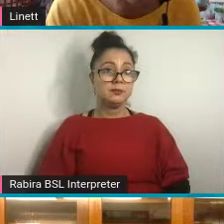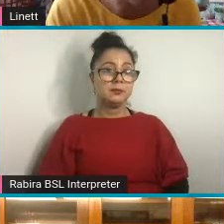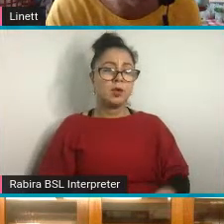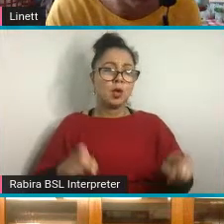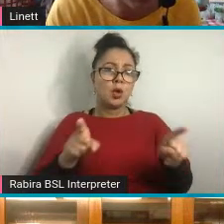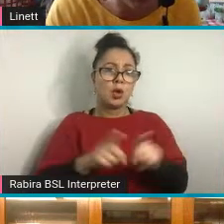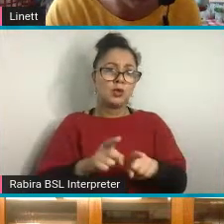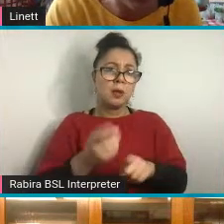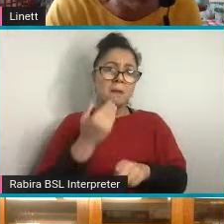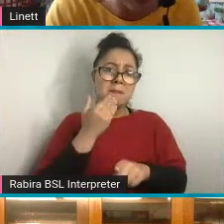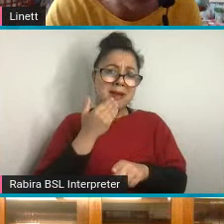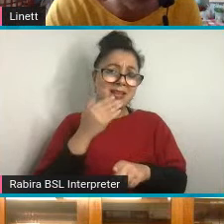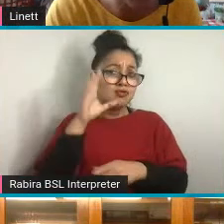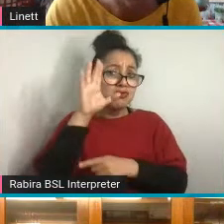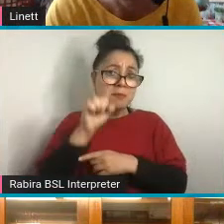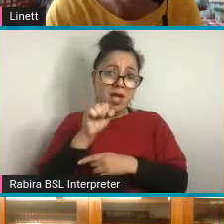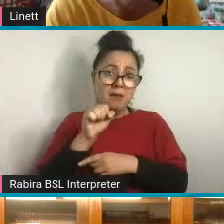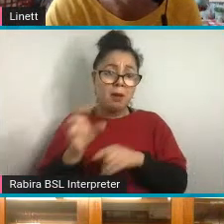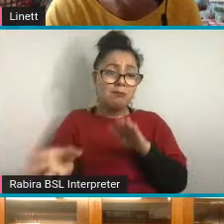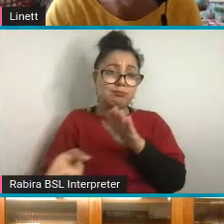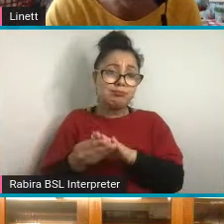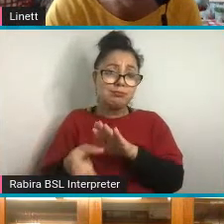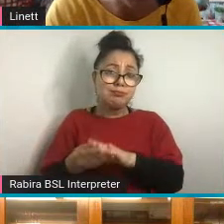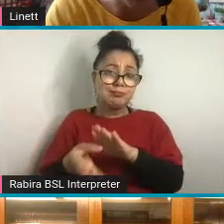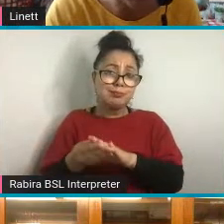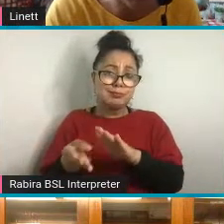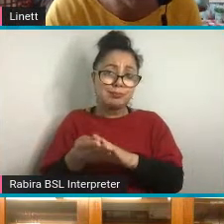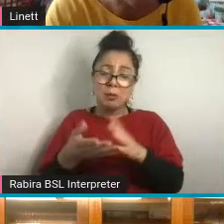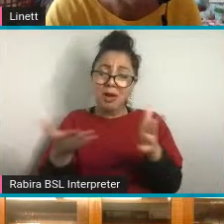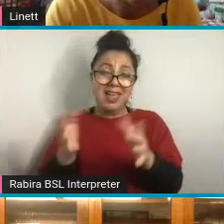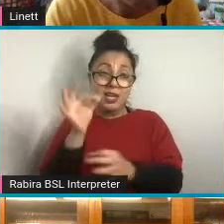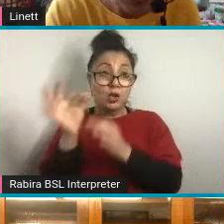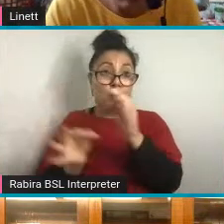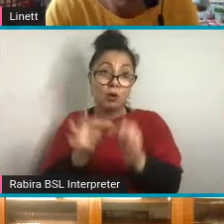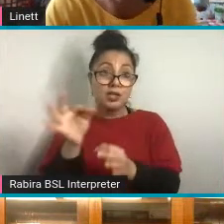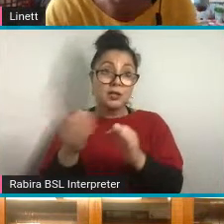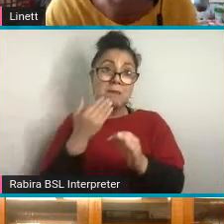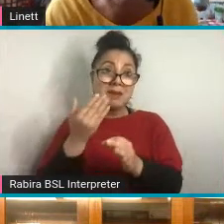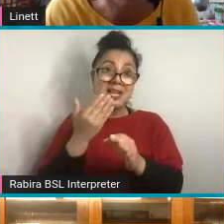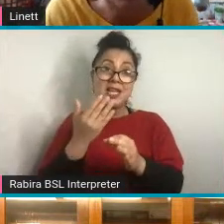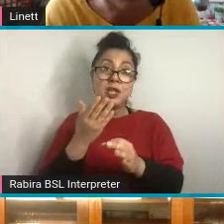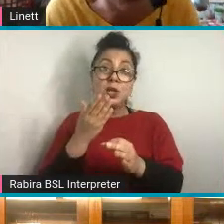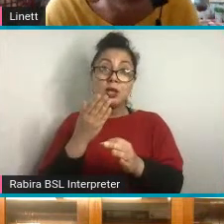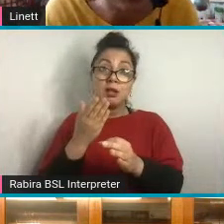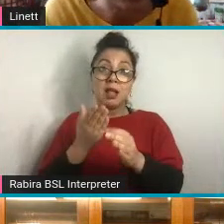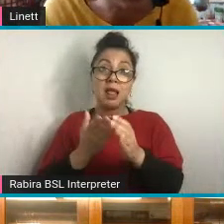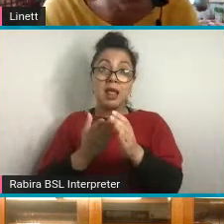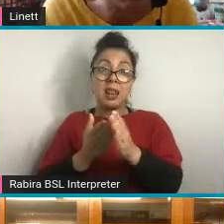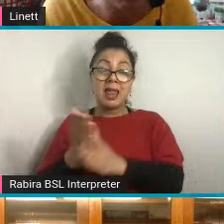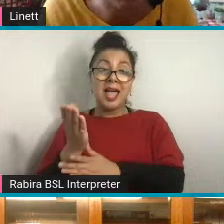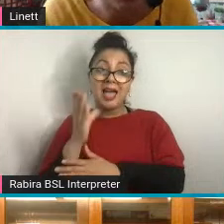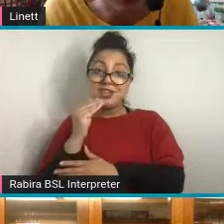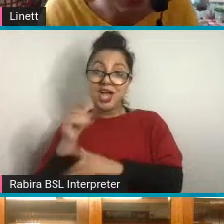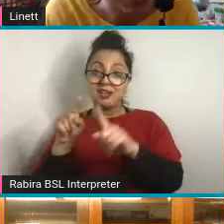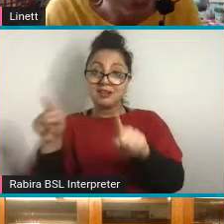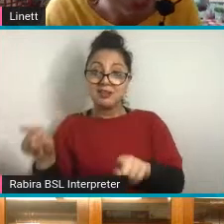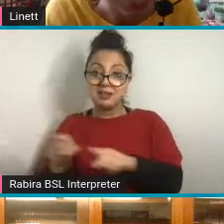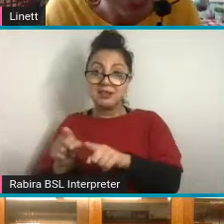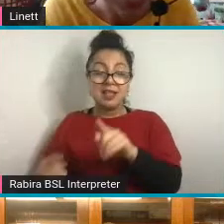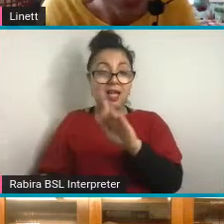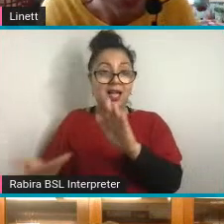do keep any uploading onto the Padlet. Or if you have any questions, please put them in the in the chat, in the comments.